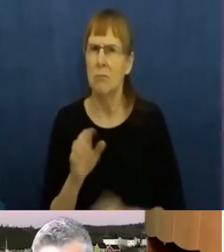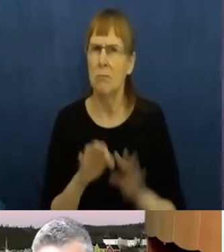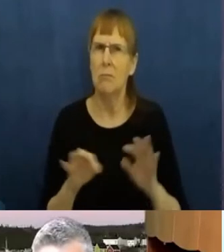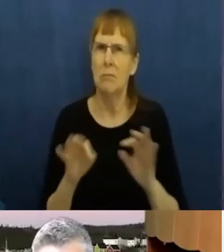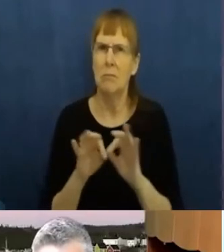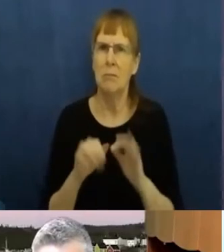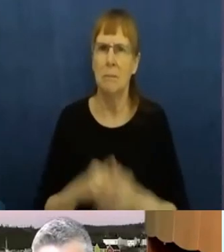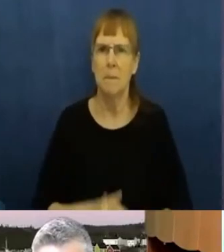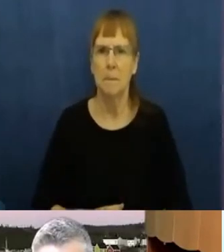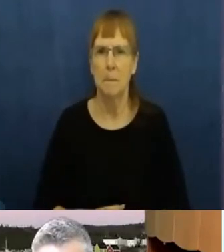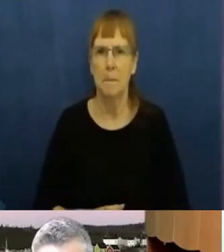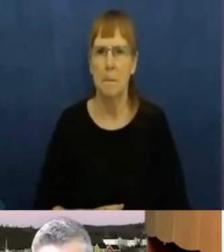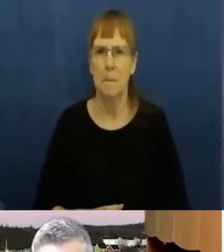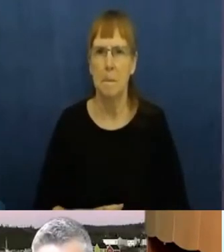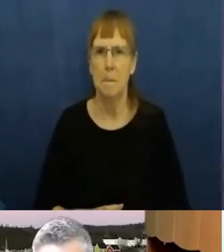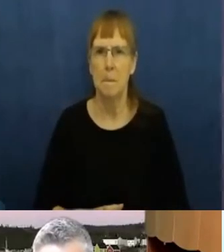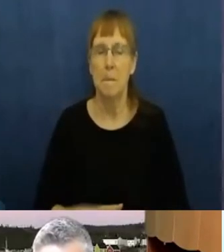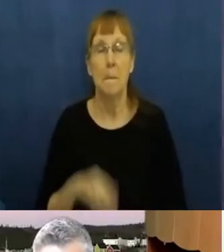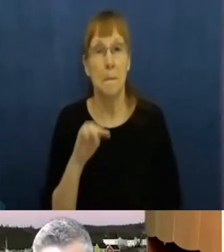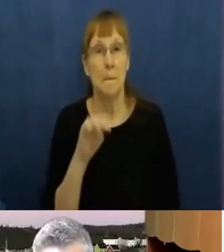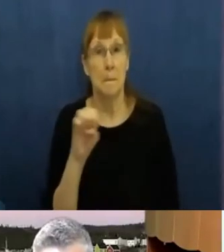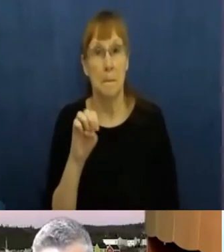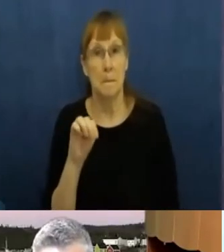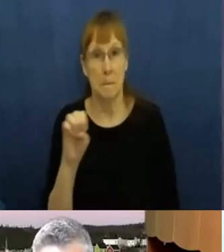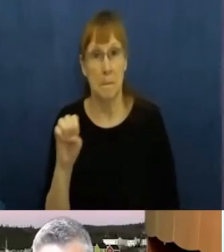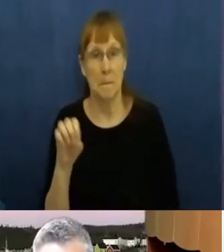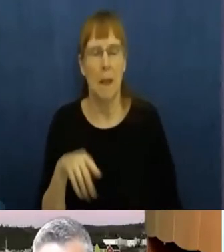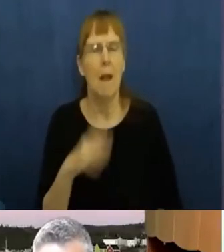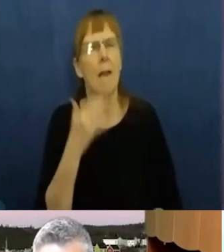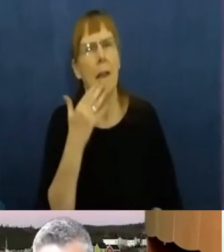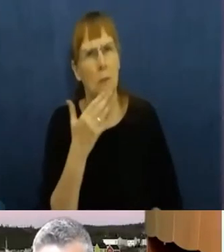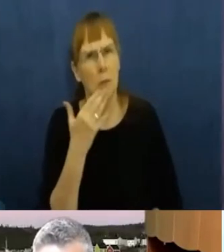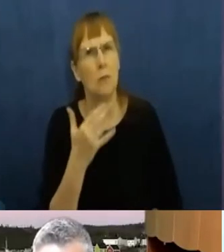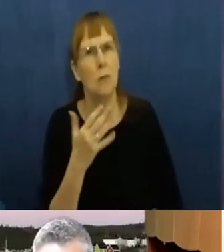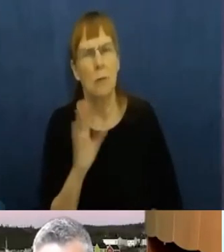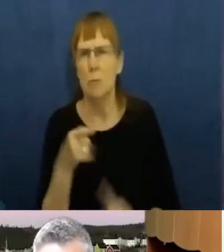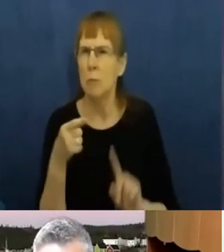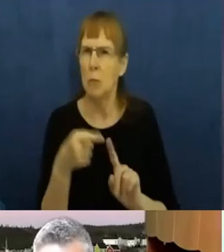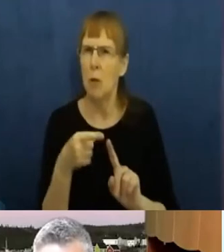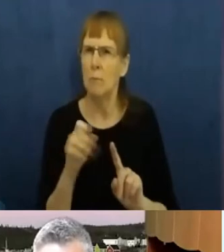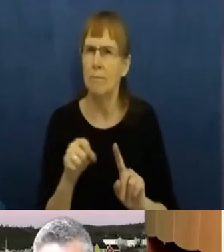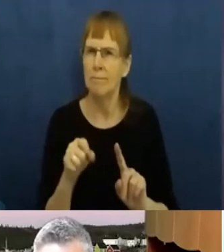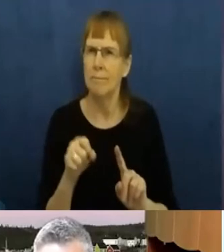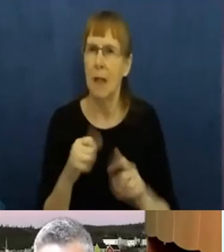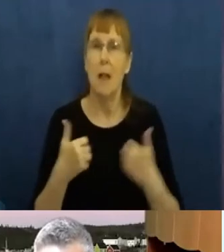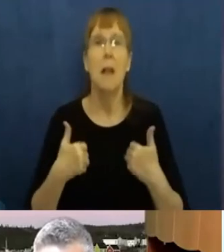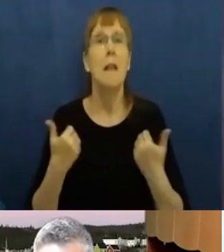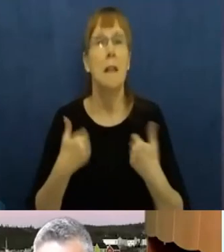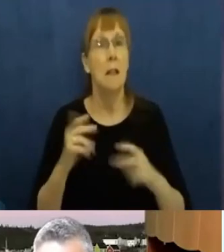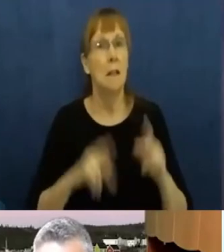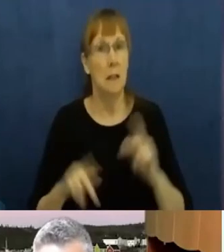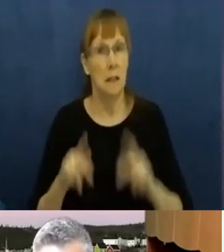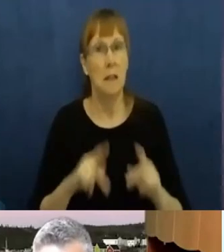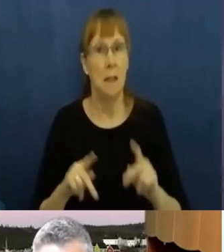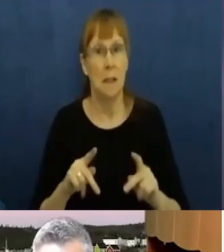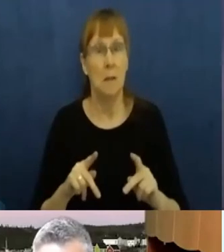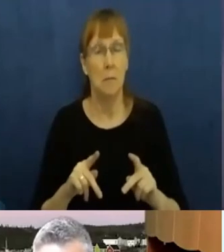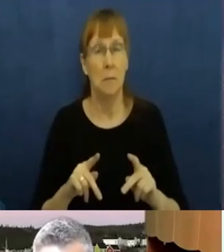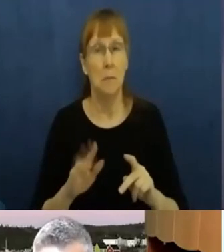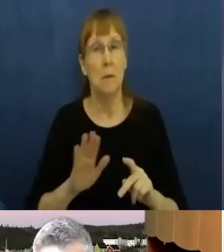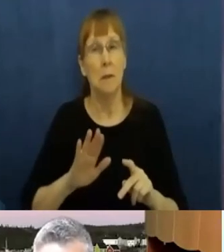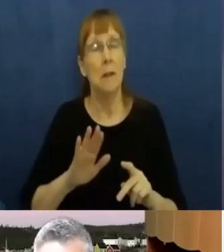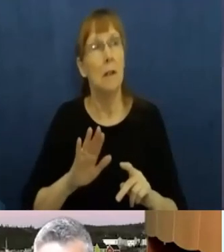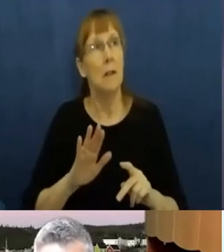Thank you so much. Thank think that it's a really good point is that our young people are having a very different kind of